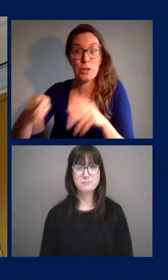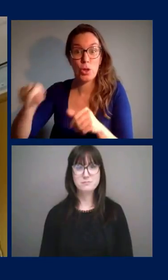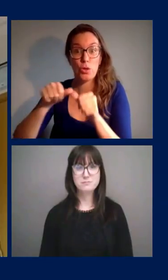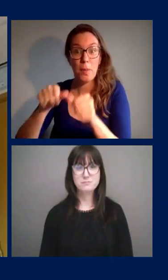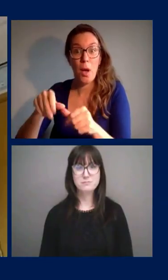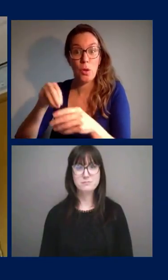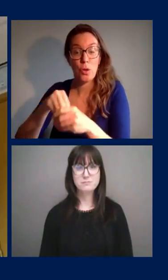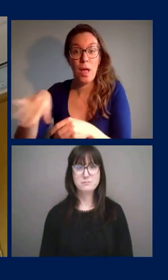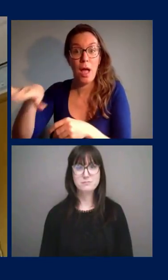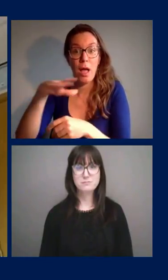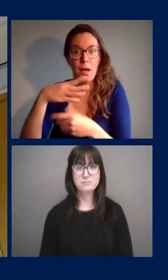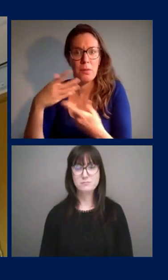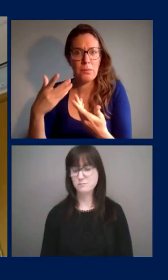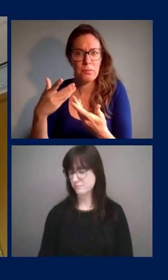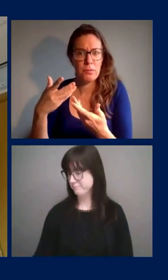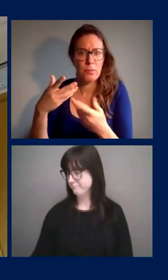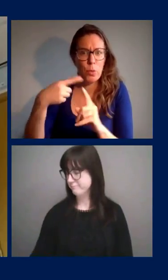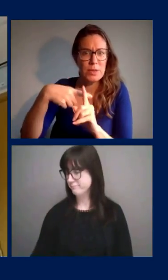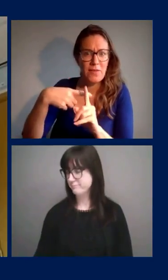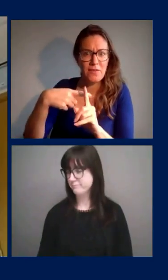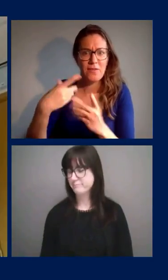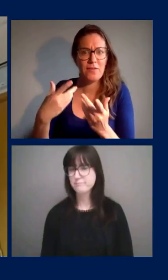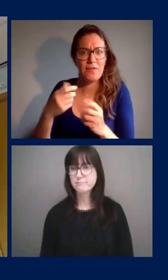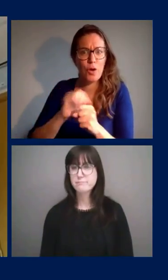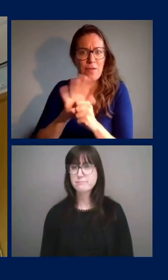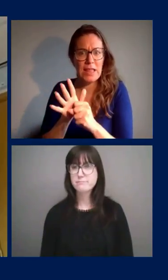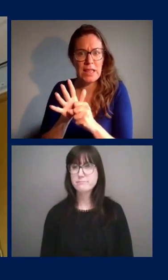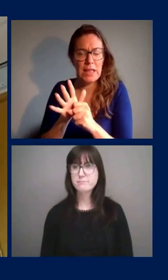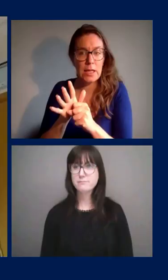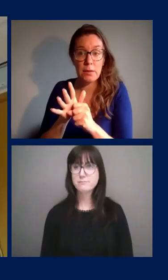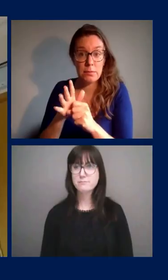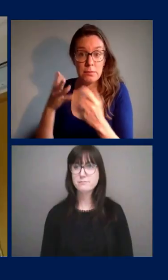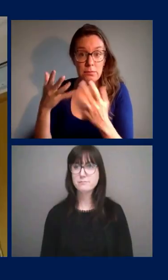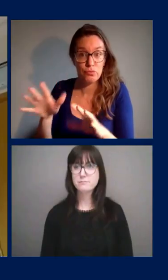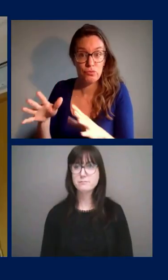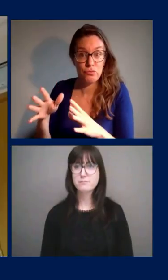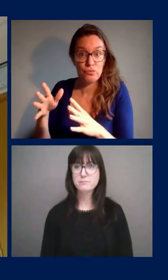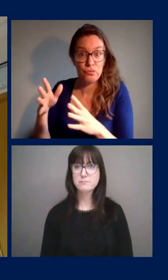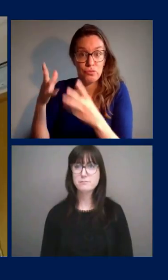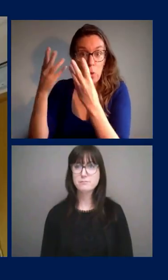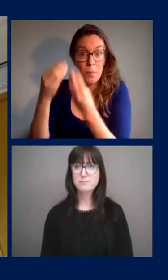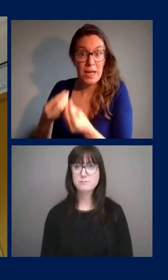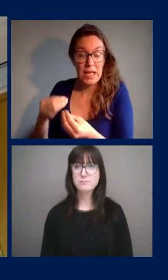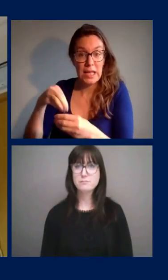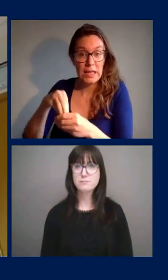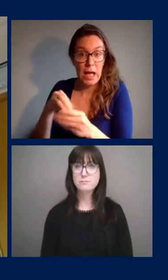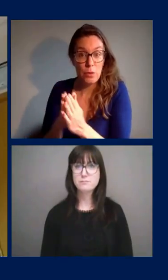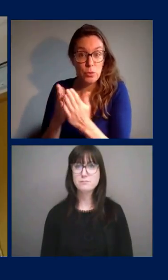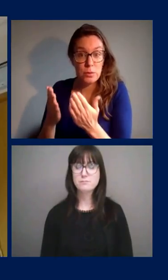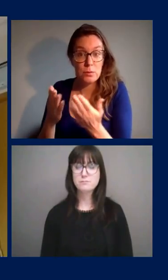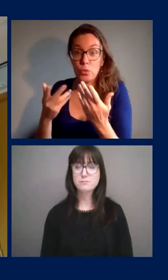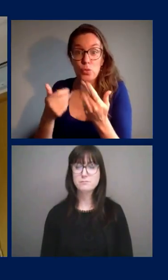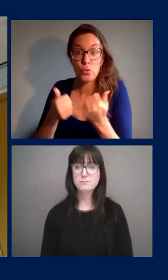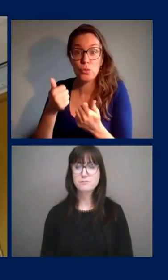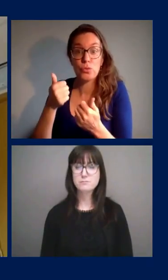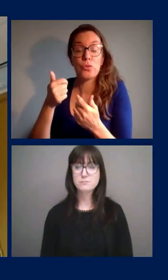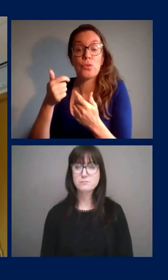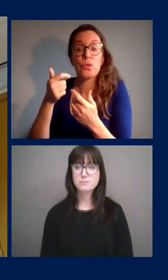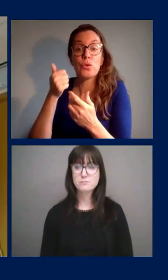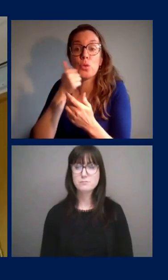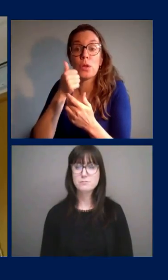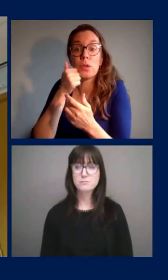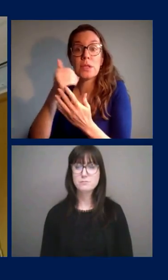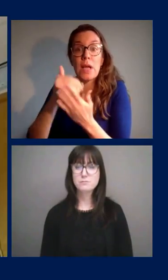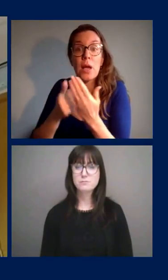comptabilized in the daily bulletins or is that it will continue in the next few days excuse me